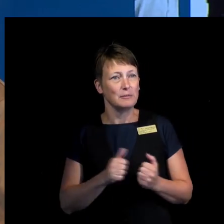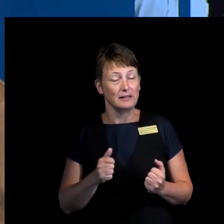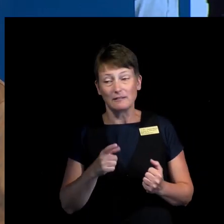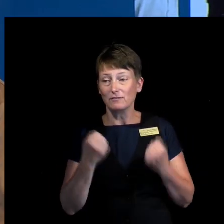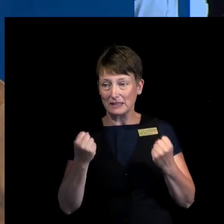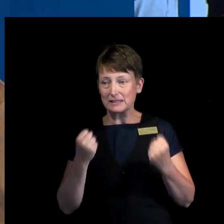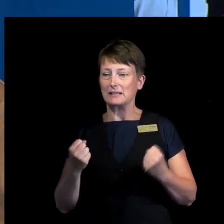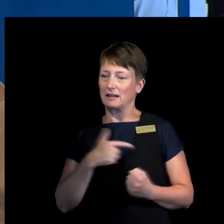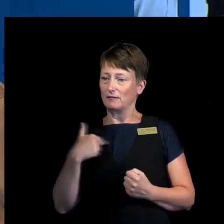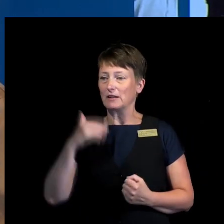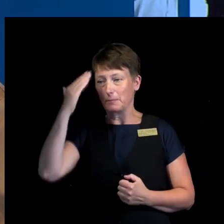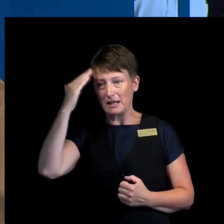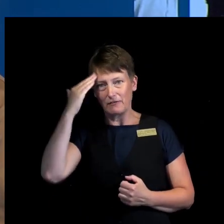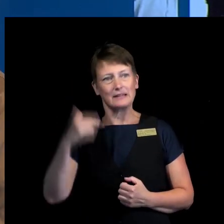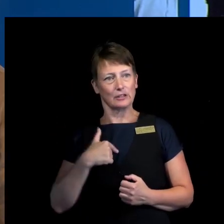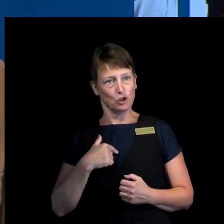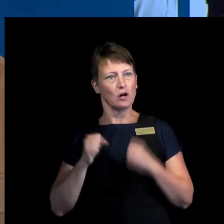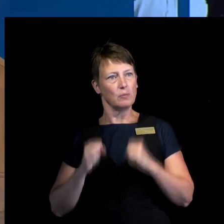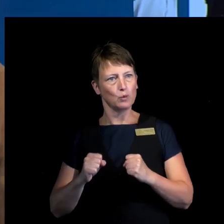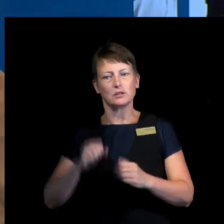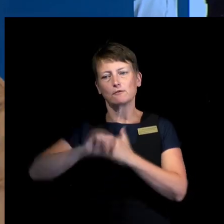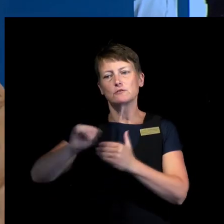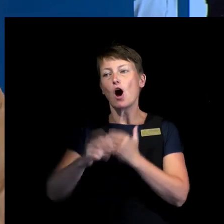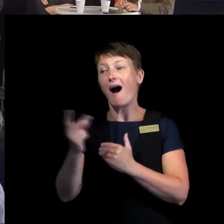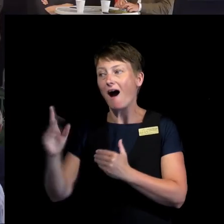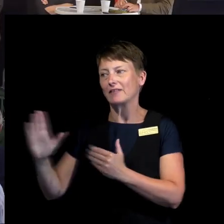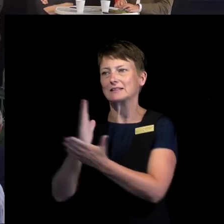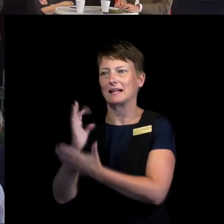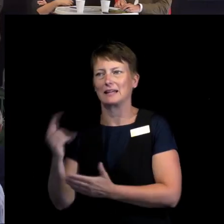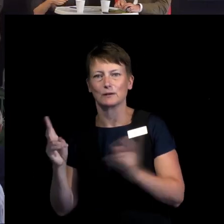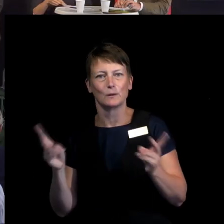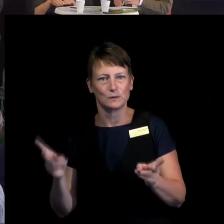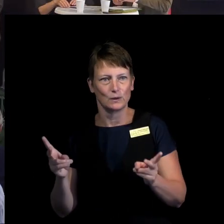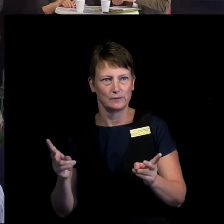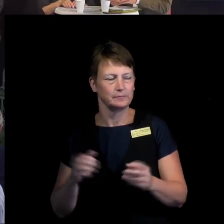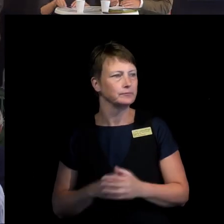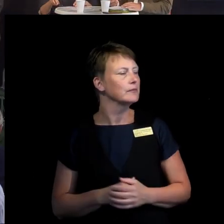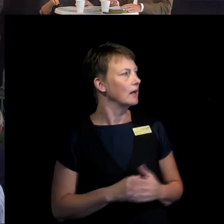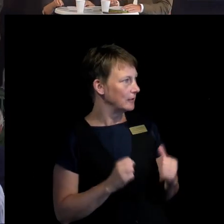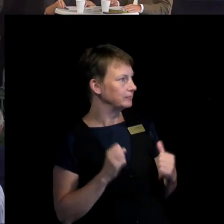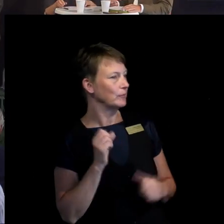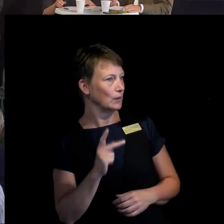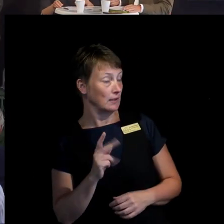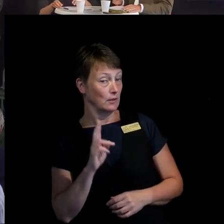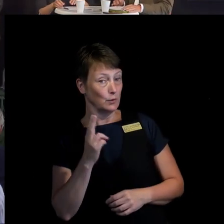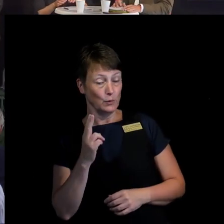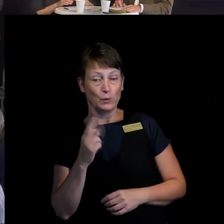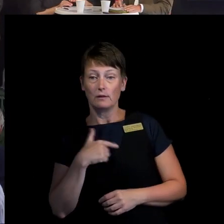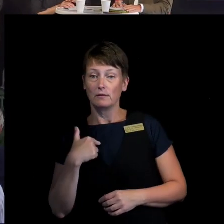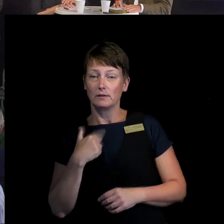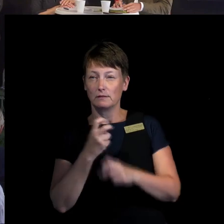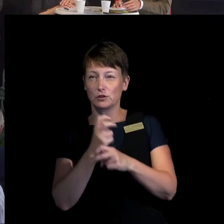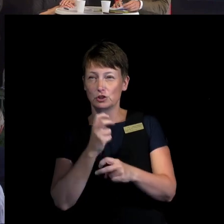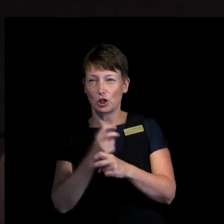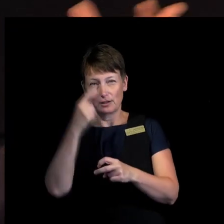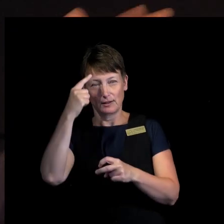because actually those are my rights too. That would be needed. Okay. Right. So let's, let's now try to, to turn around